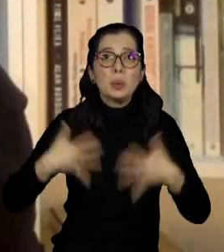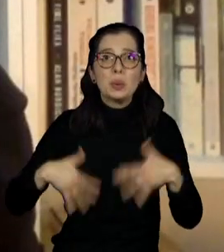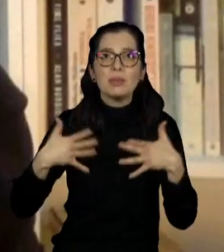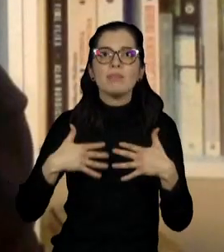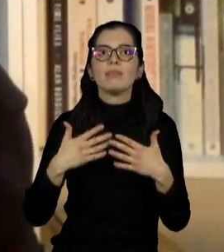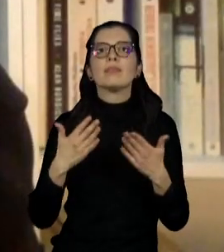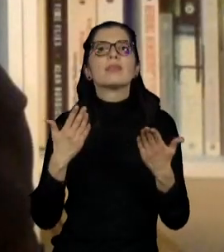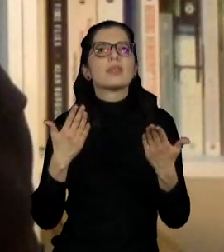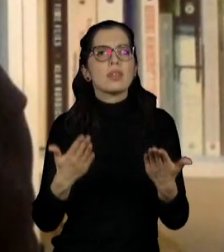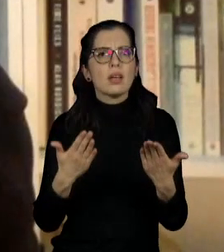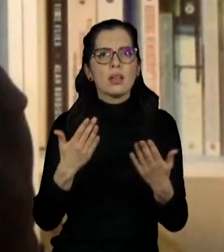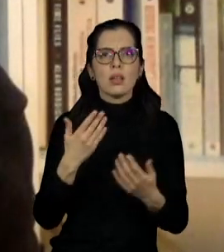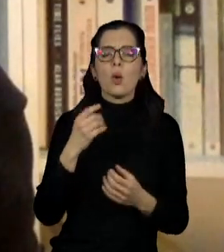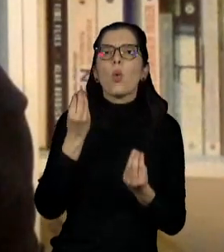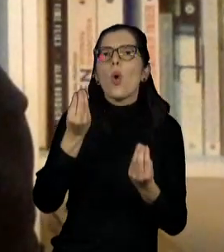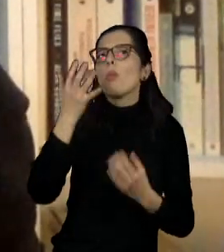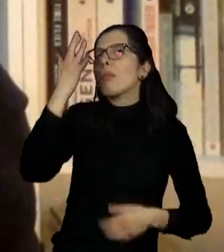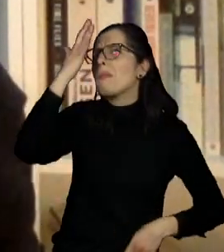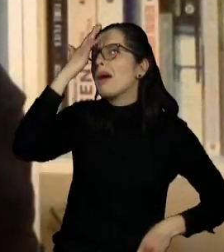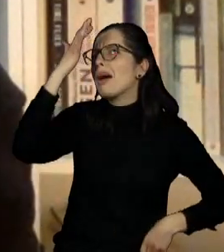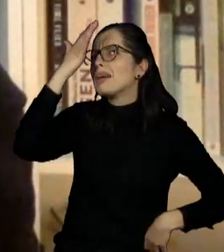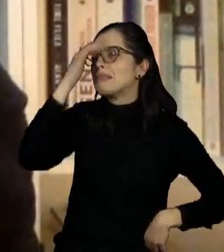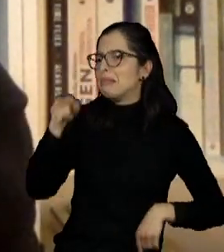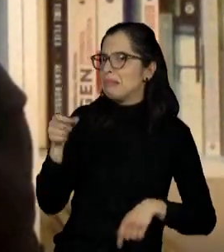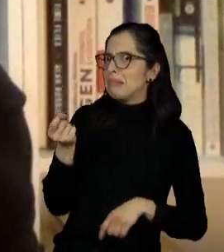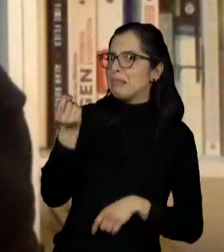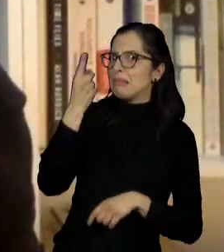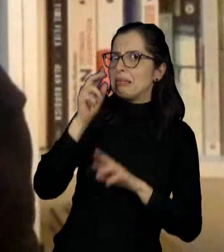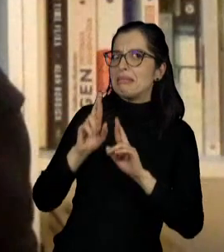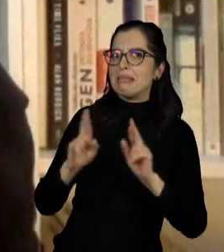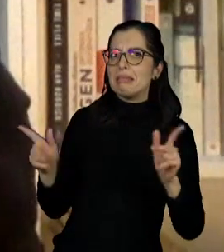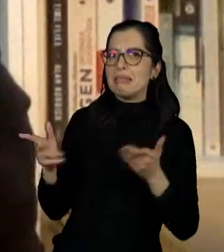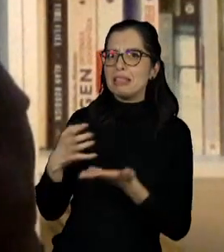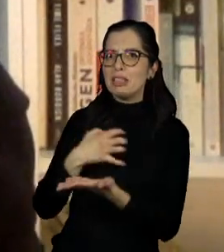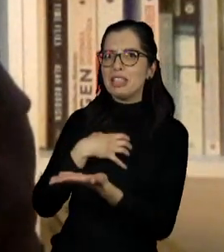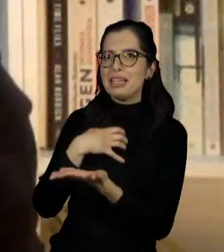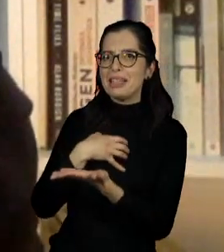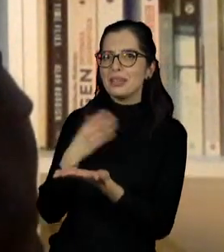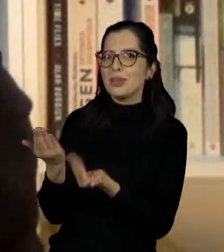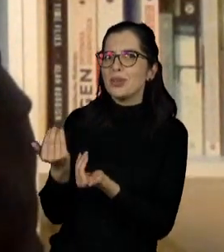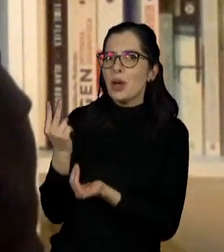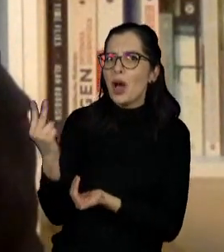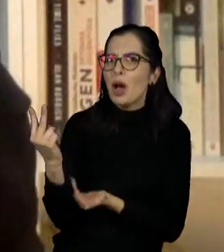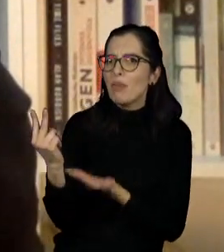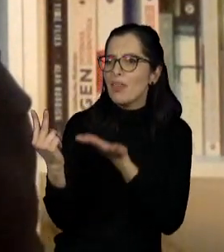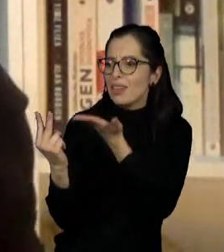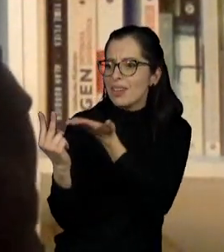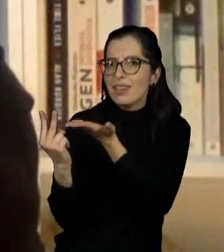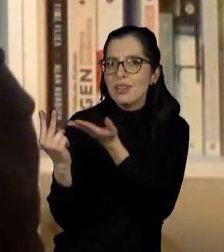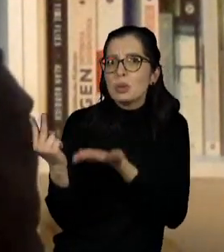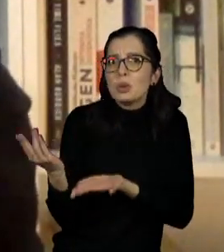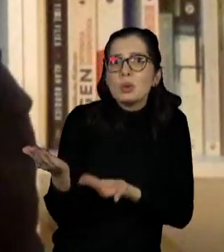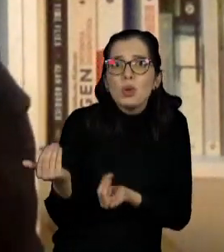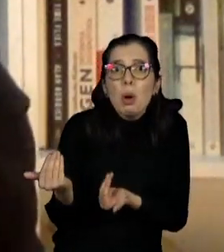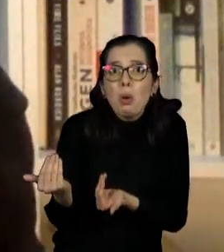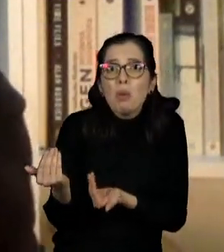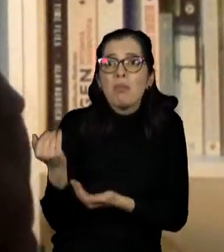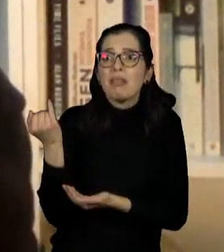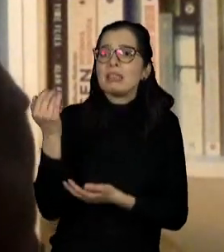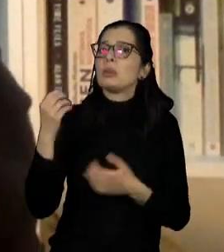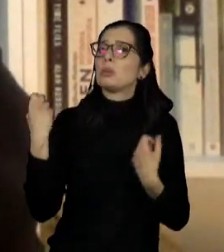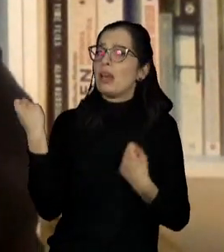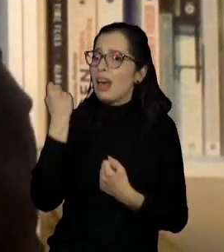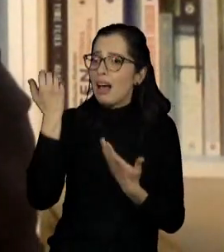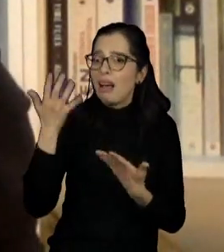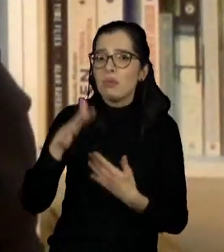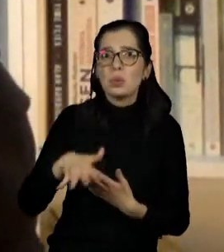As you can imagine, that's very unusual because generally speaking, young men and women, but